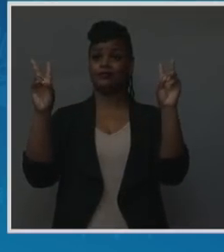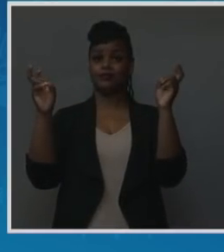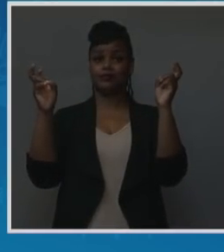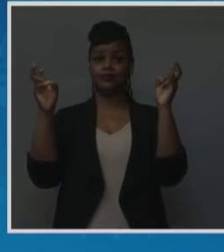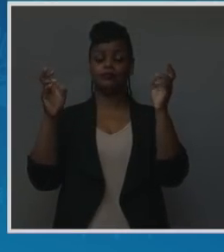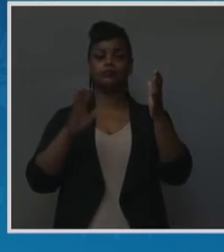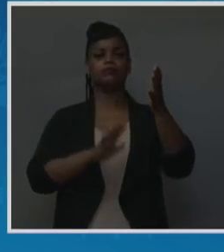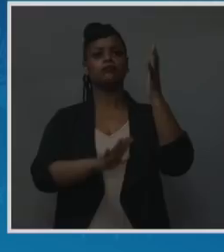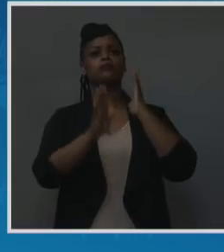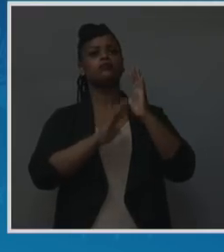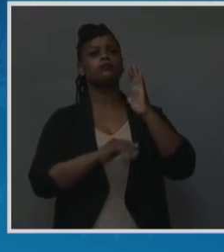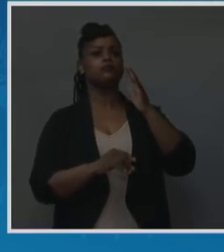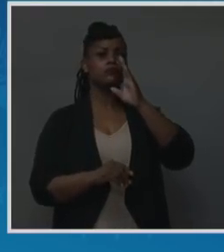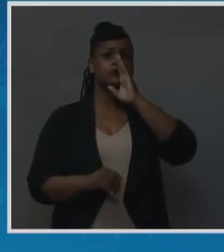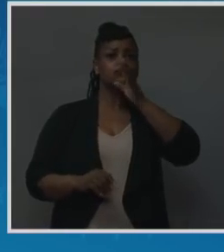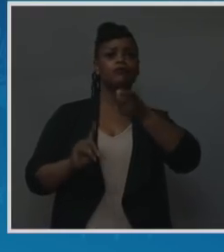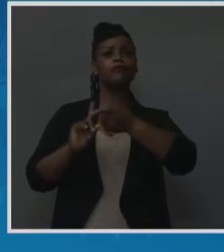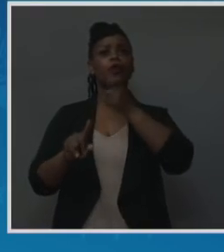like you.